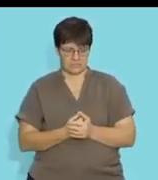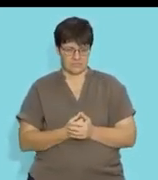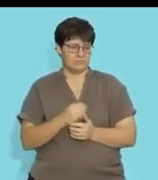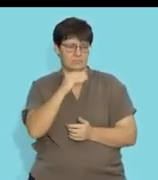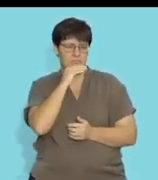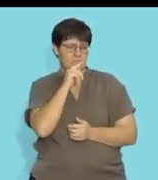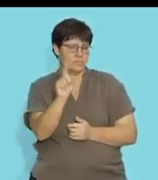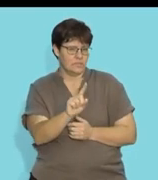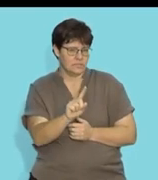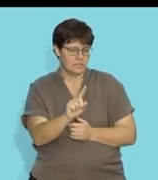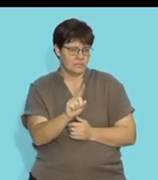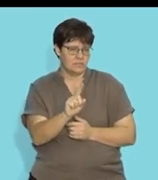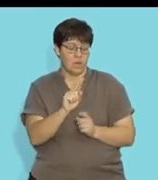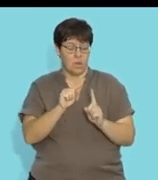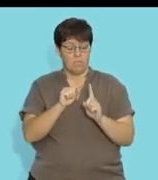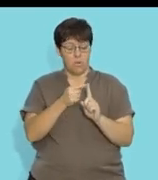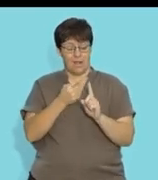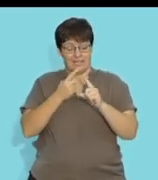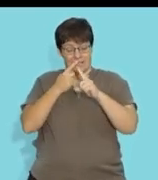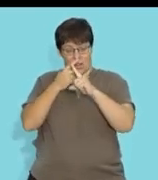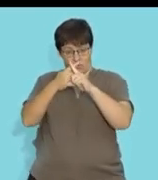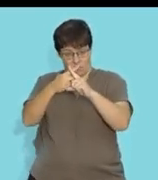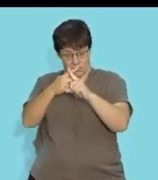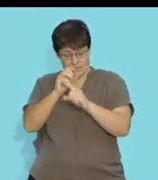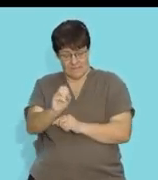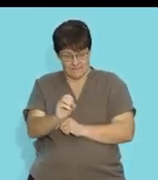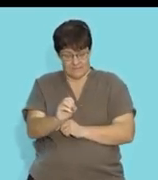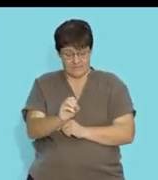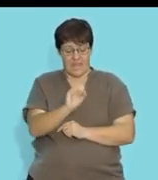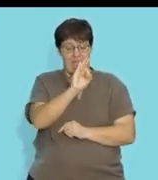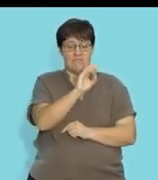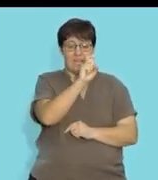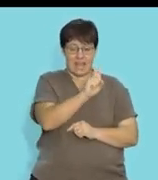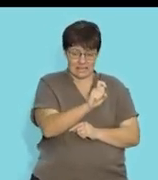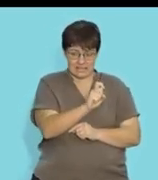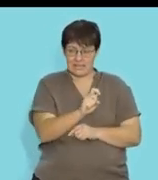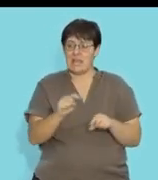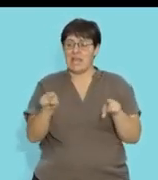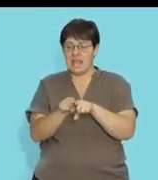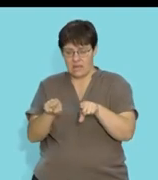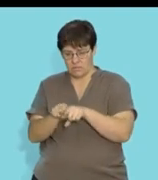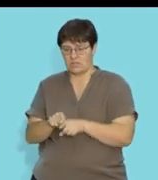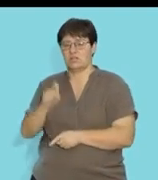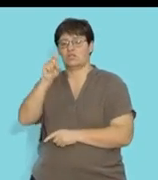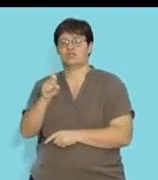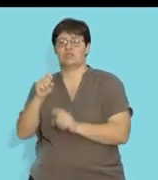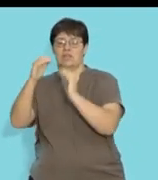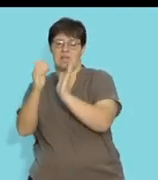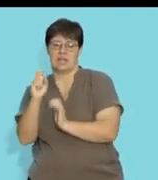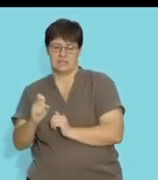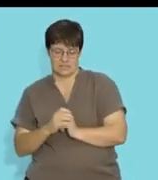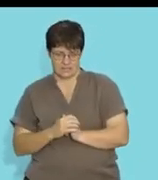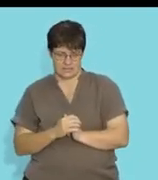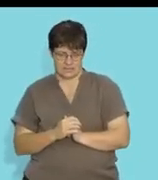it means you can then say at the point of intersection, f of x is equal to g of x,